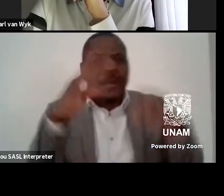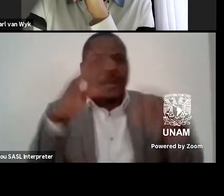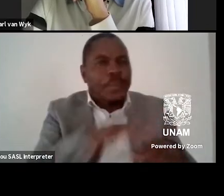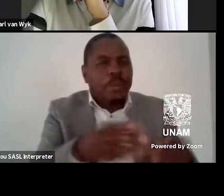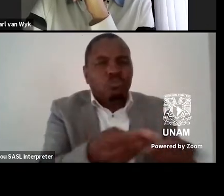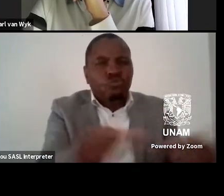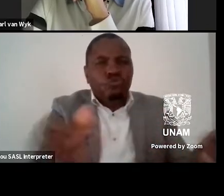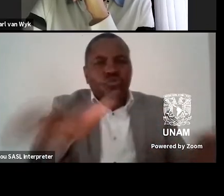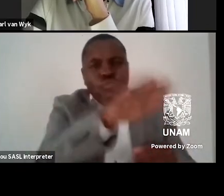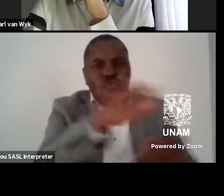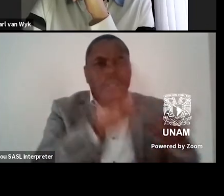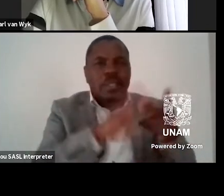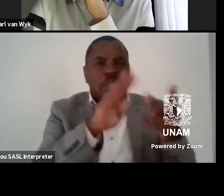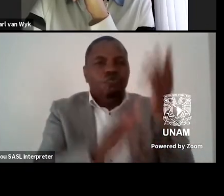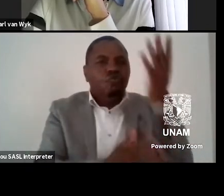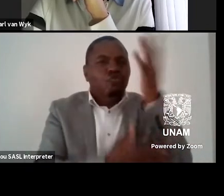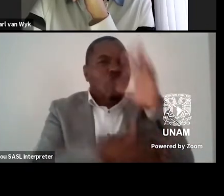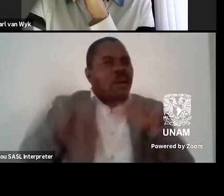the jungle,